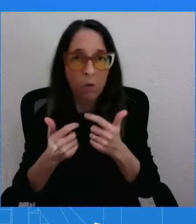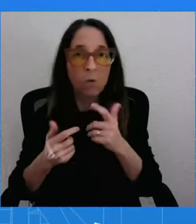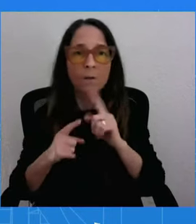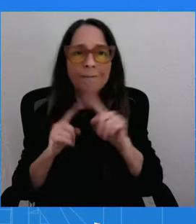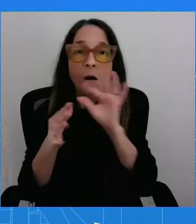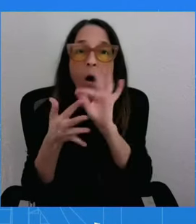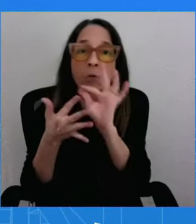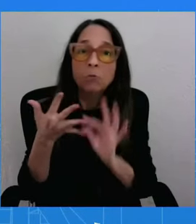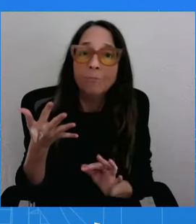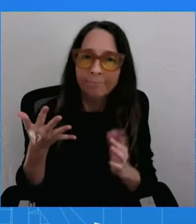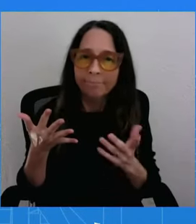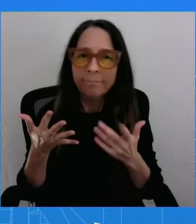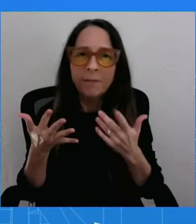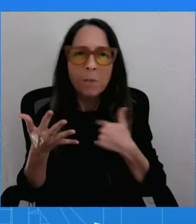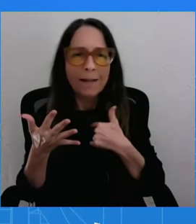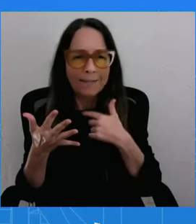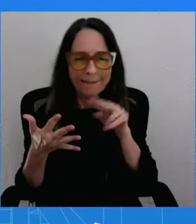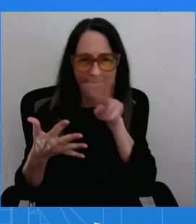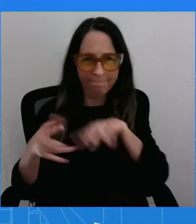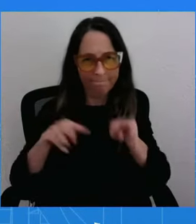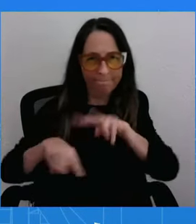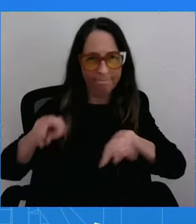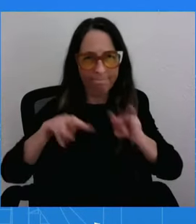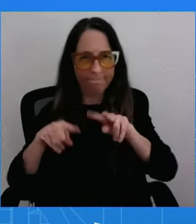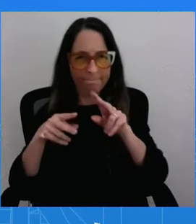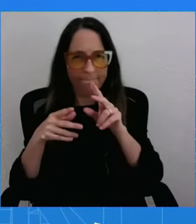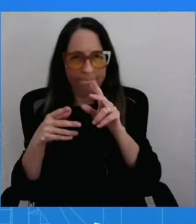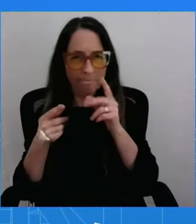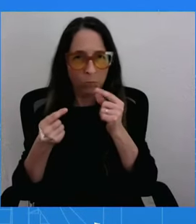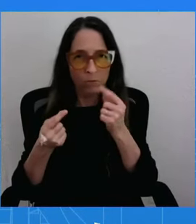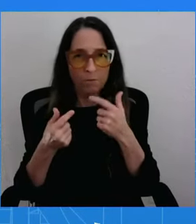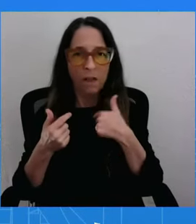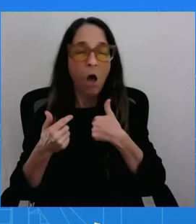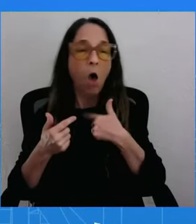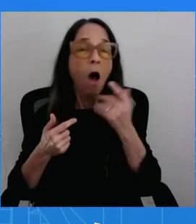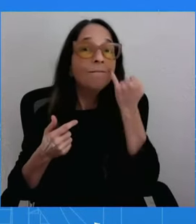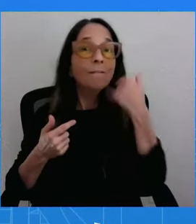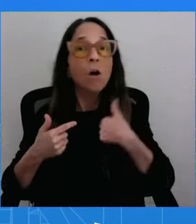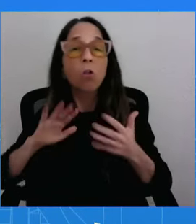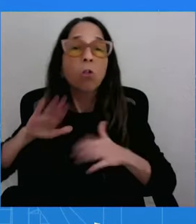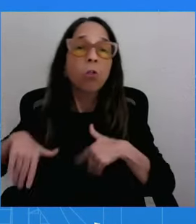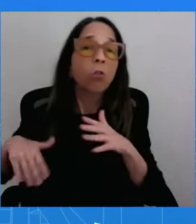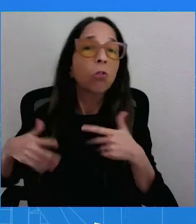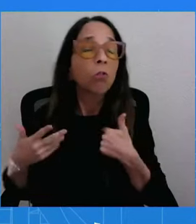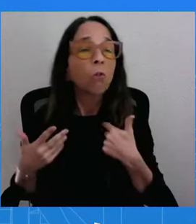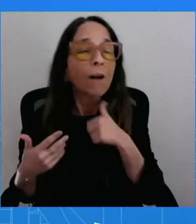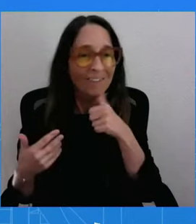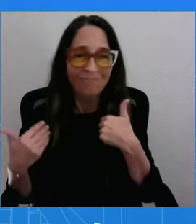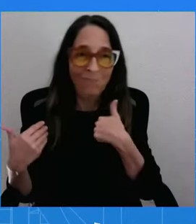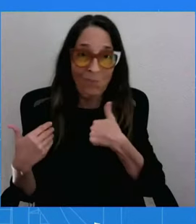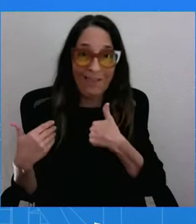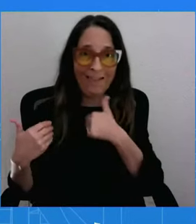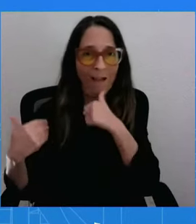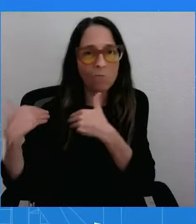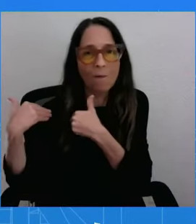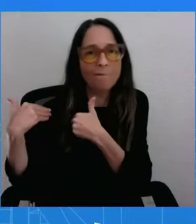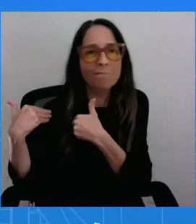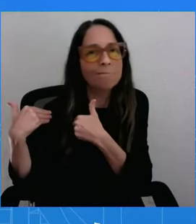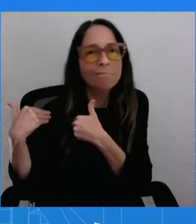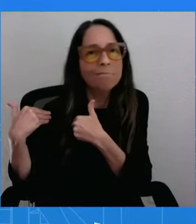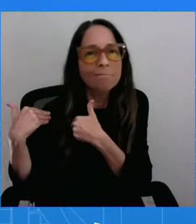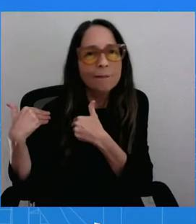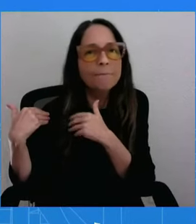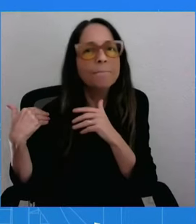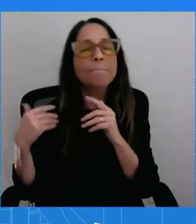It would be irresponsible if we didn't, Kelly. But, as I said earlier, we still believe, and part of that is